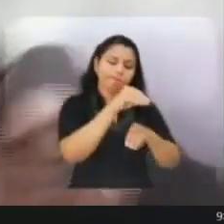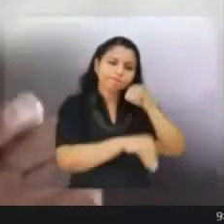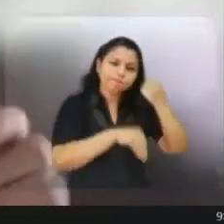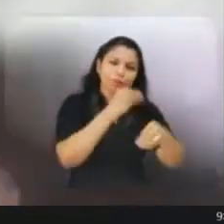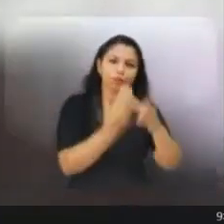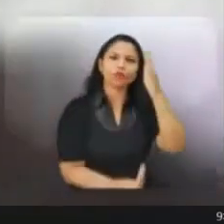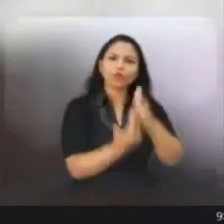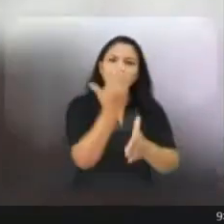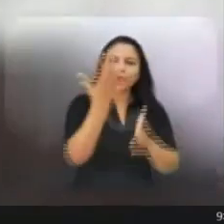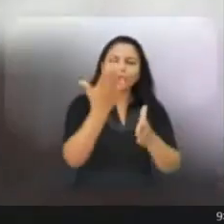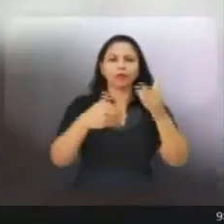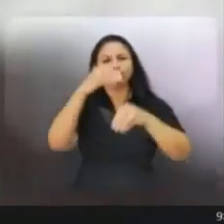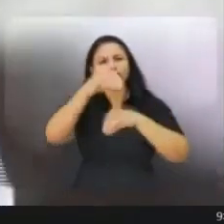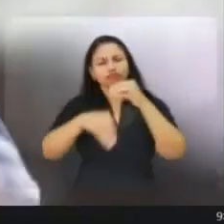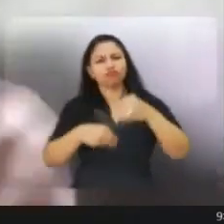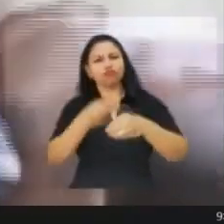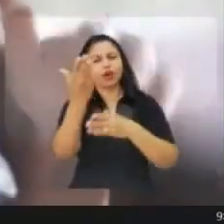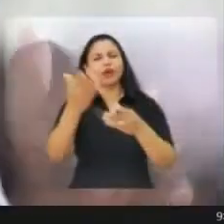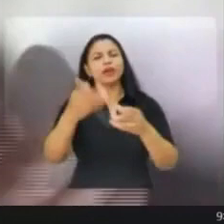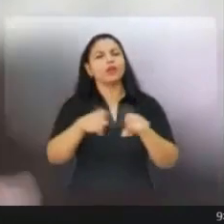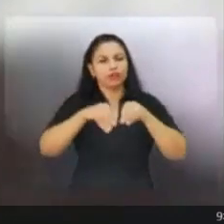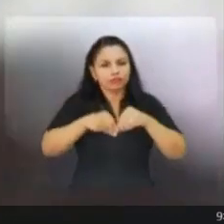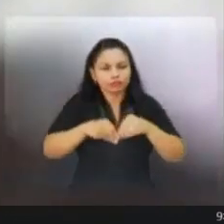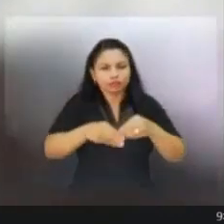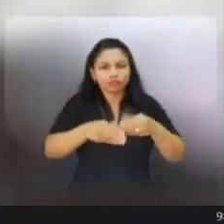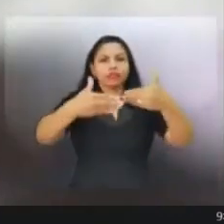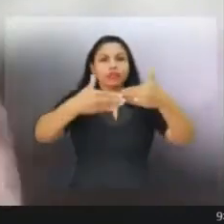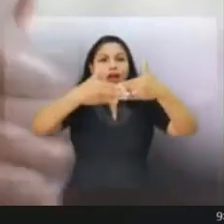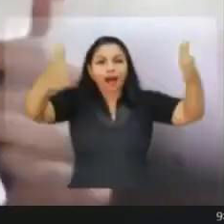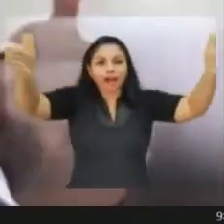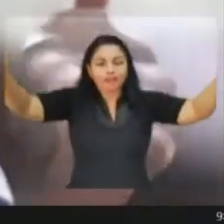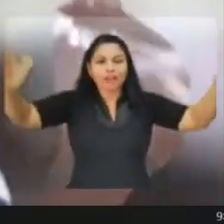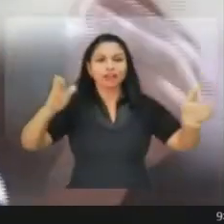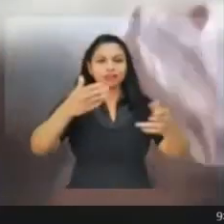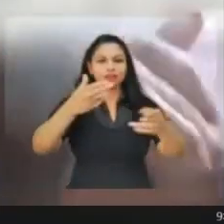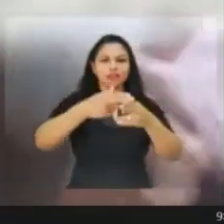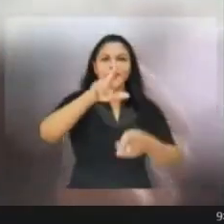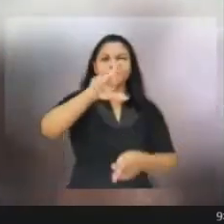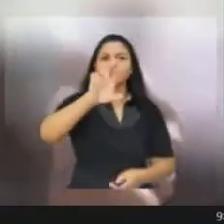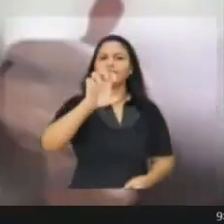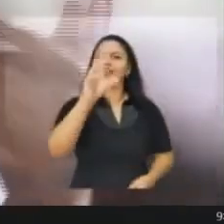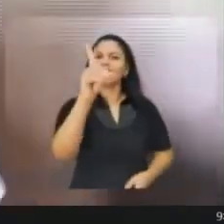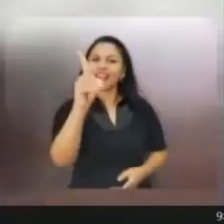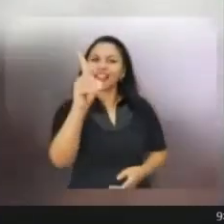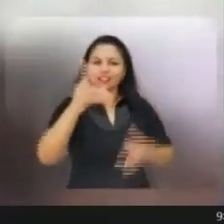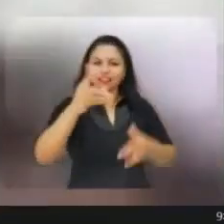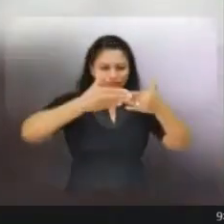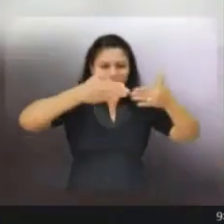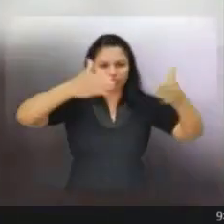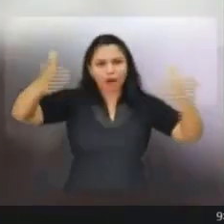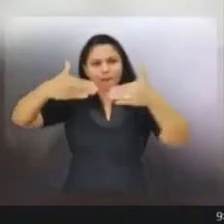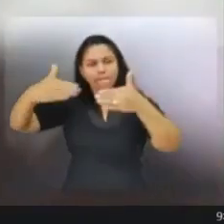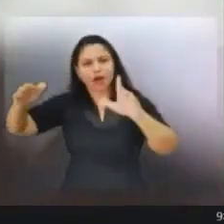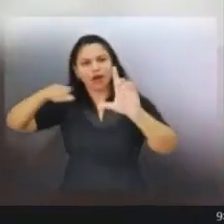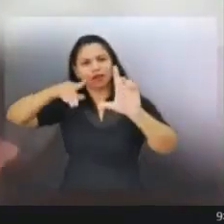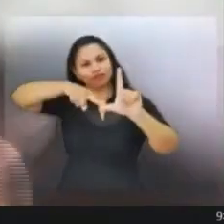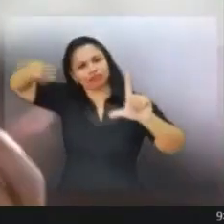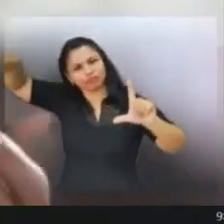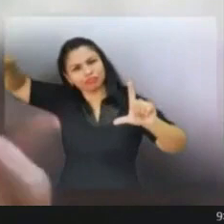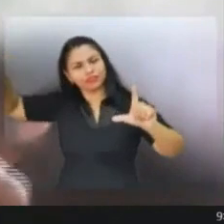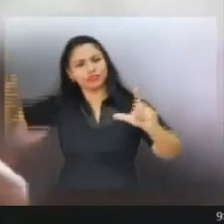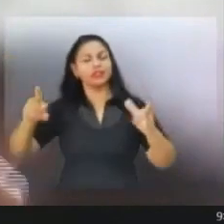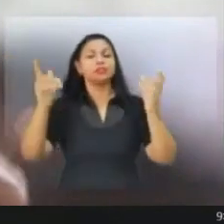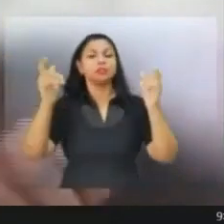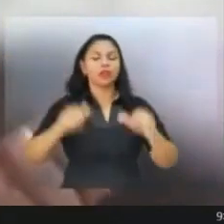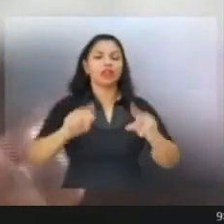and they can integrate to the public networks and networks where the traditional